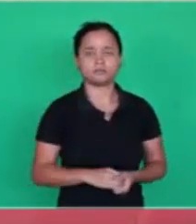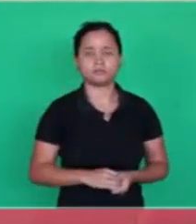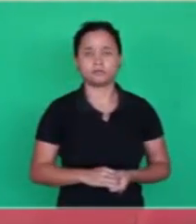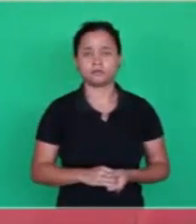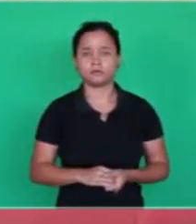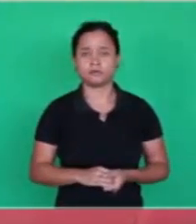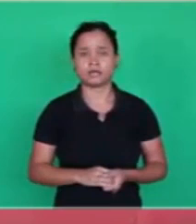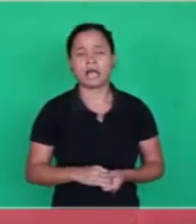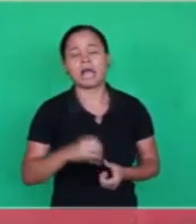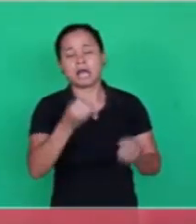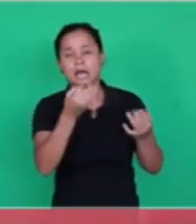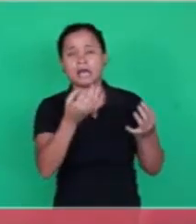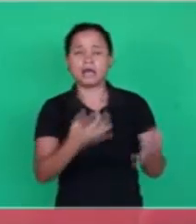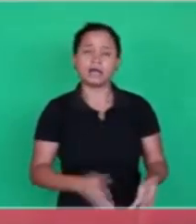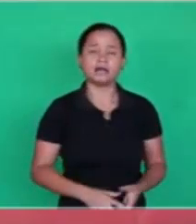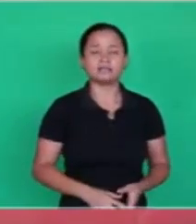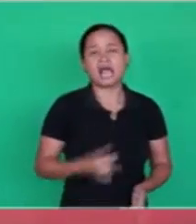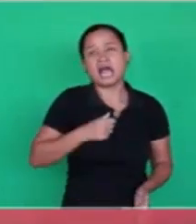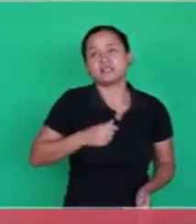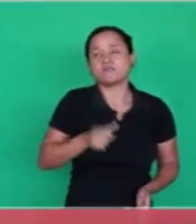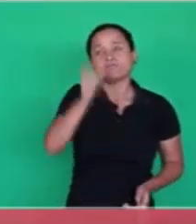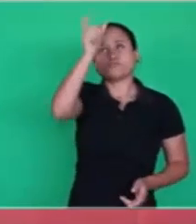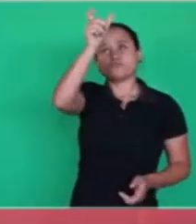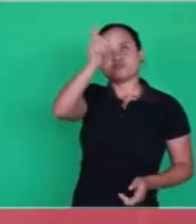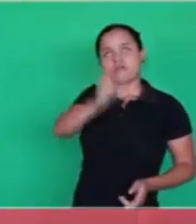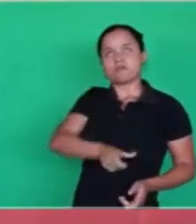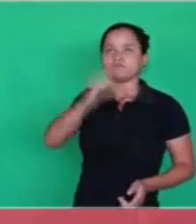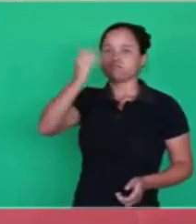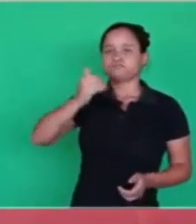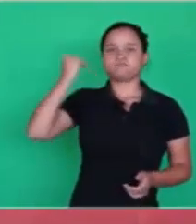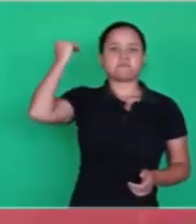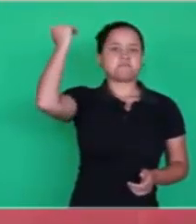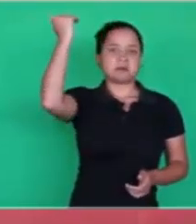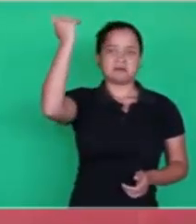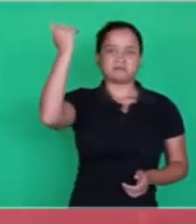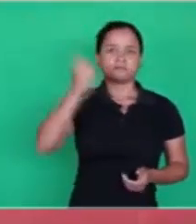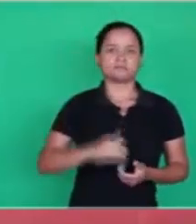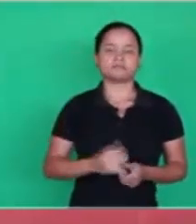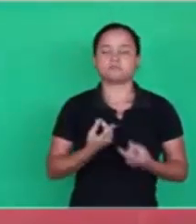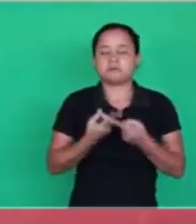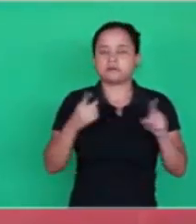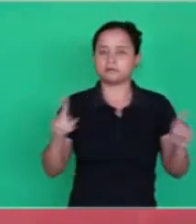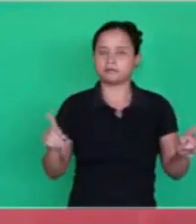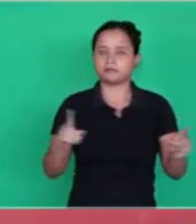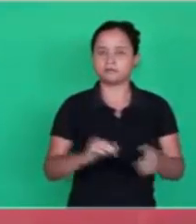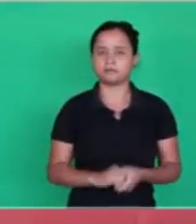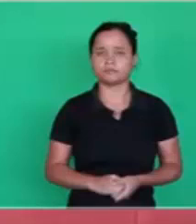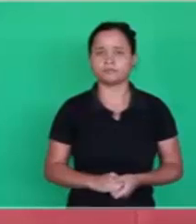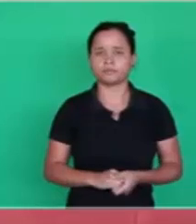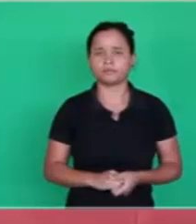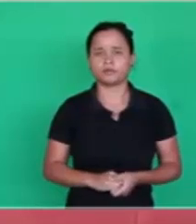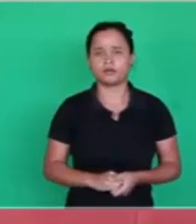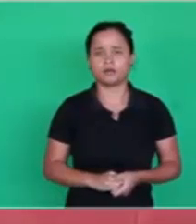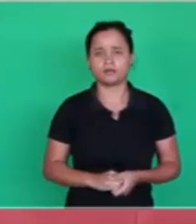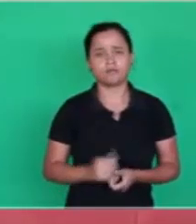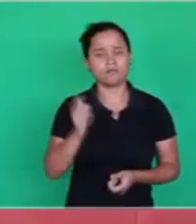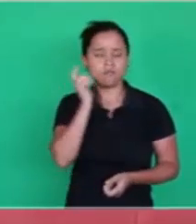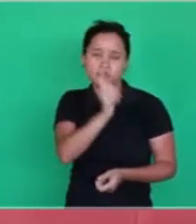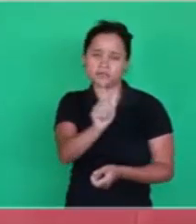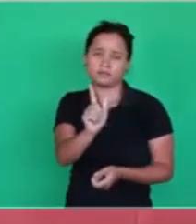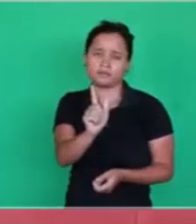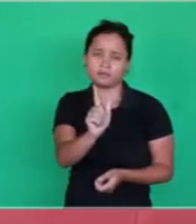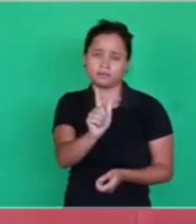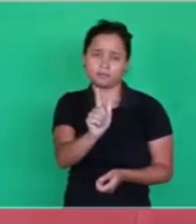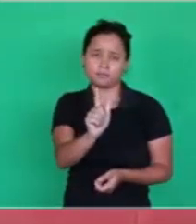always are digressing, saying there was a being, a supreme being. They don't get to the point of saying